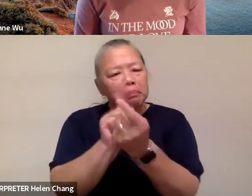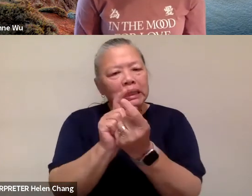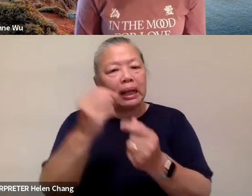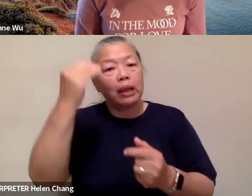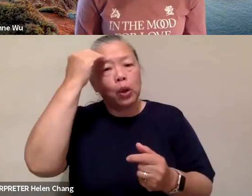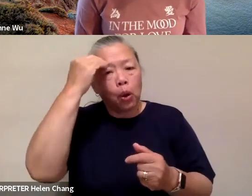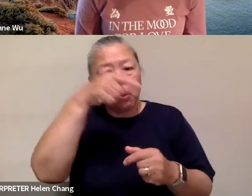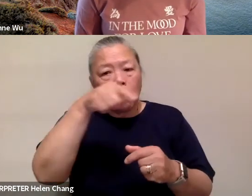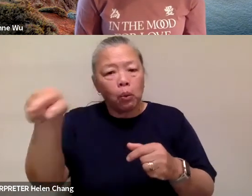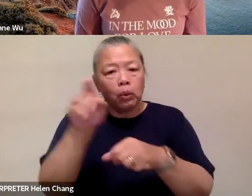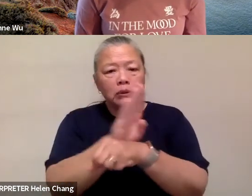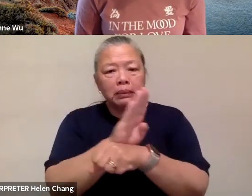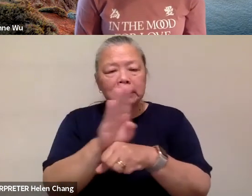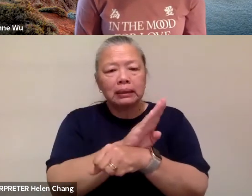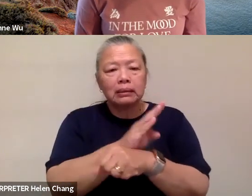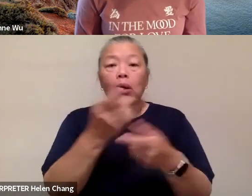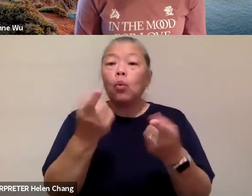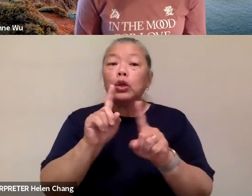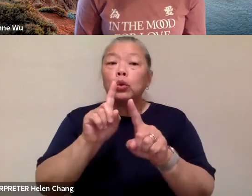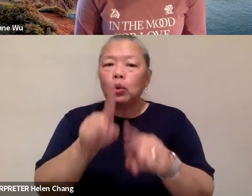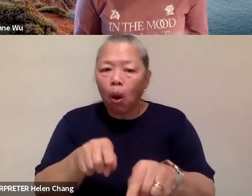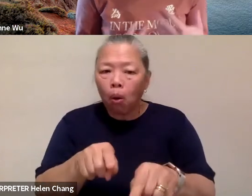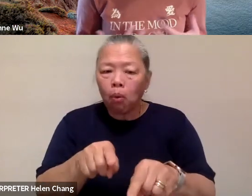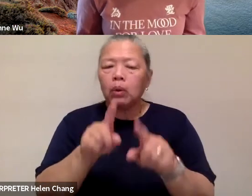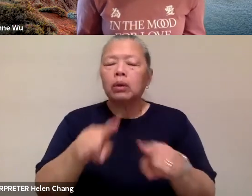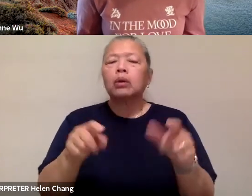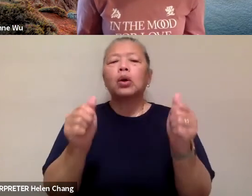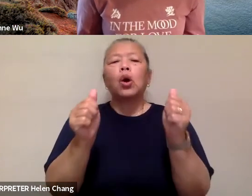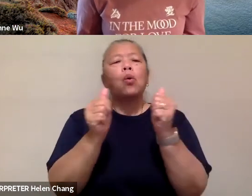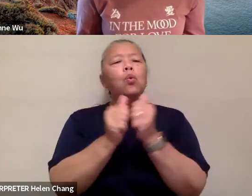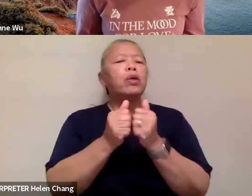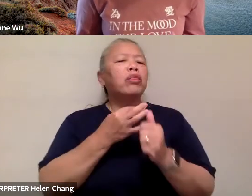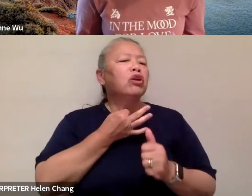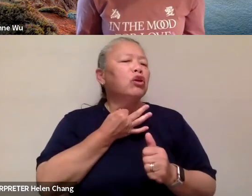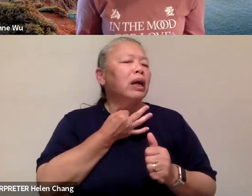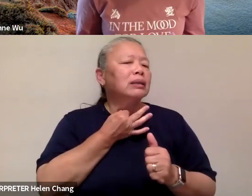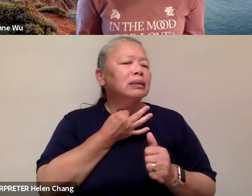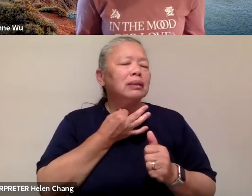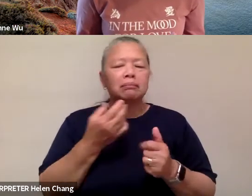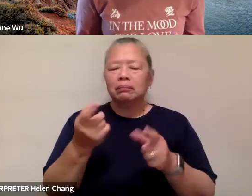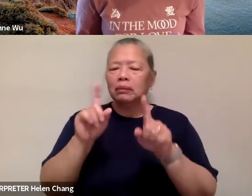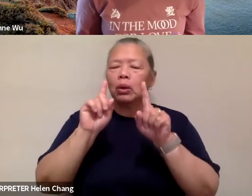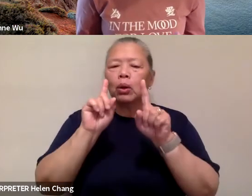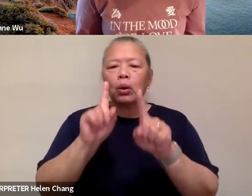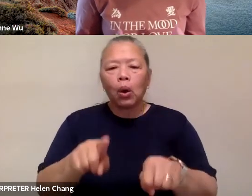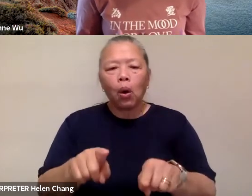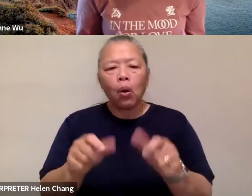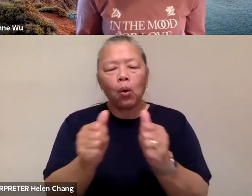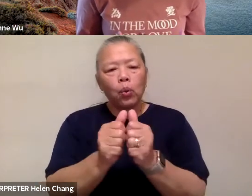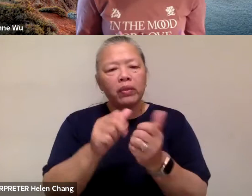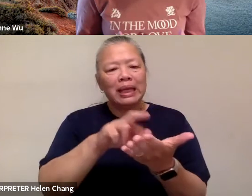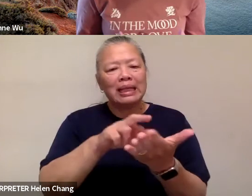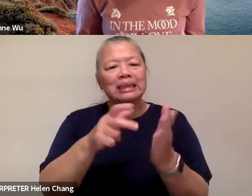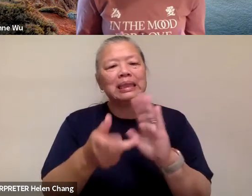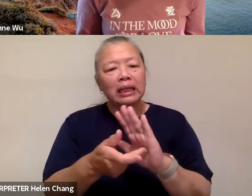you're there, be there, with the intention of, or just with curiosity, be there with the intention of not thinking of it